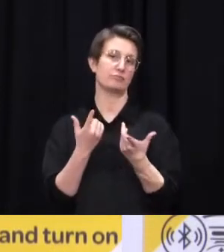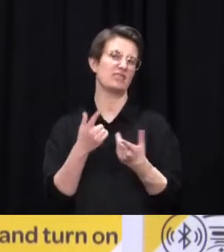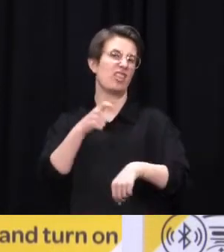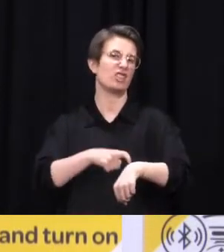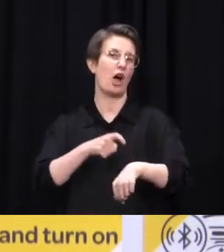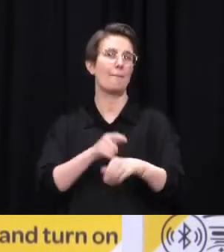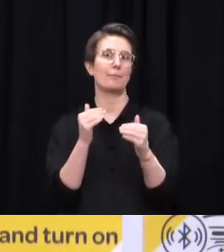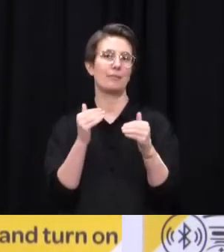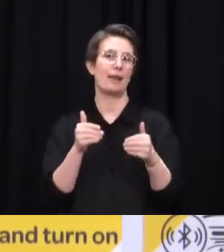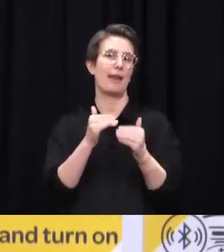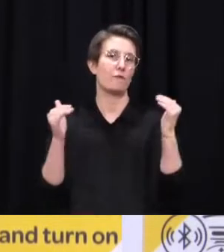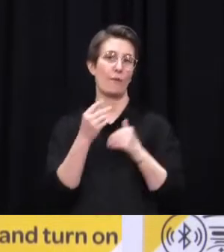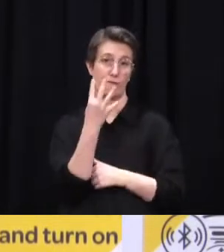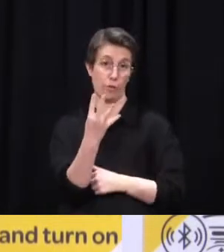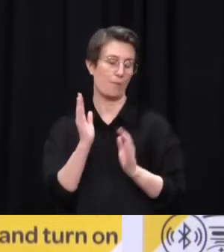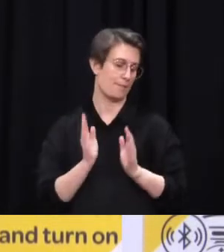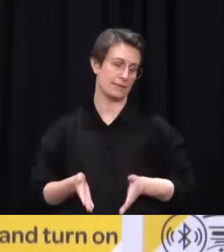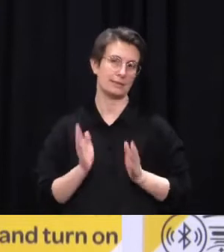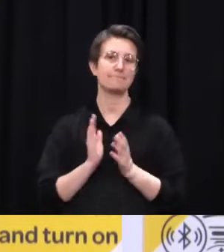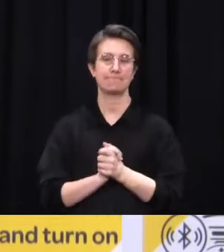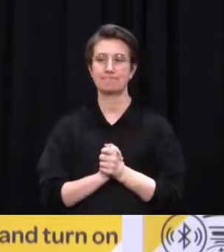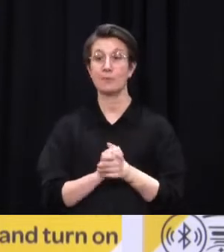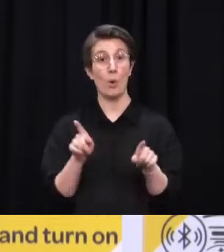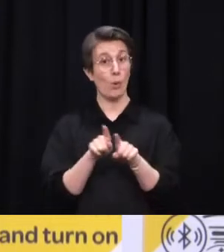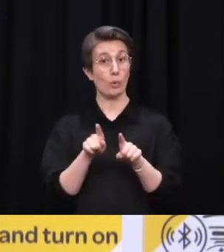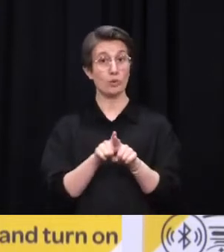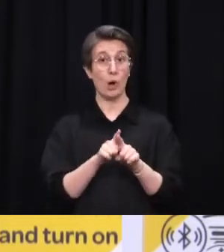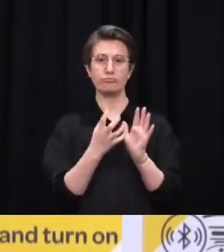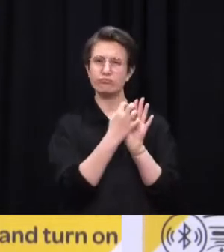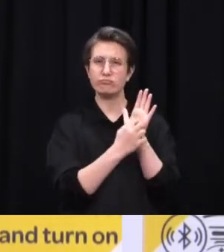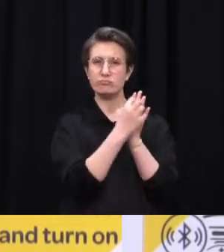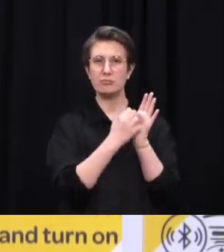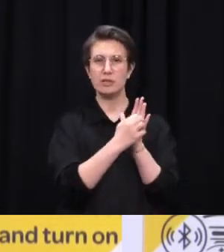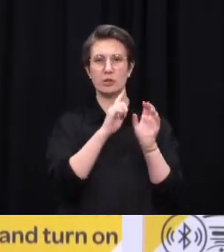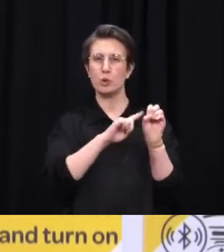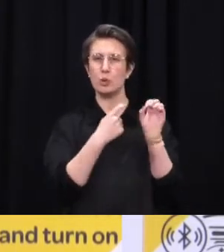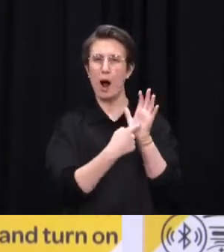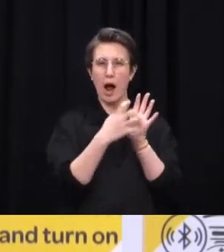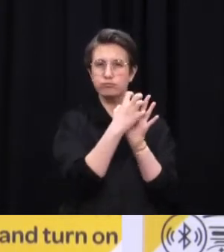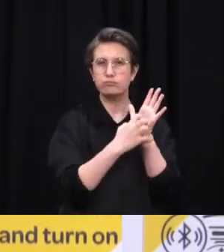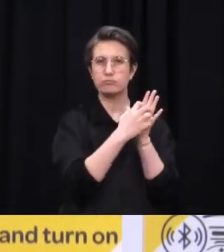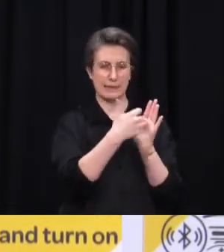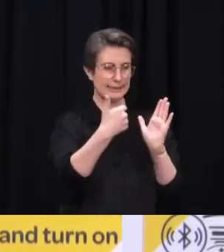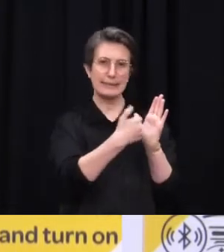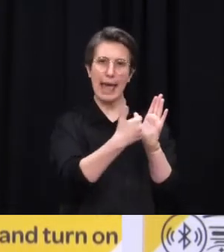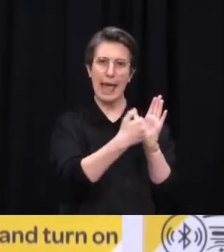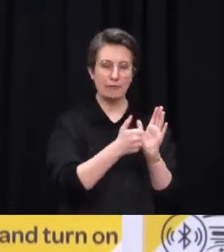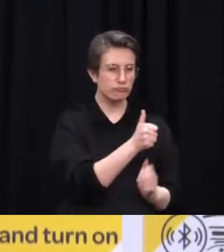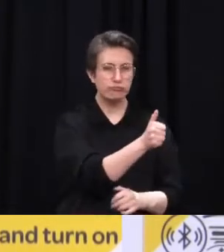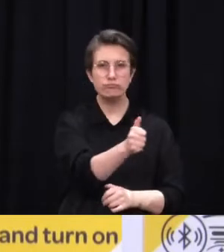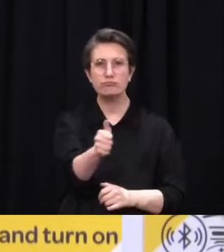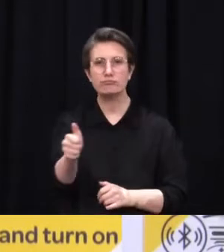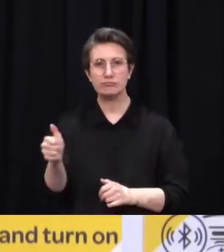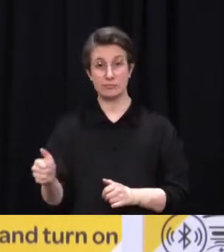few weeks, that record keeping, such as scanning with the COVID-19 Tracer app or manually signing in,